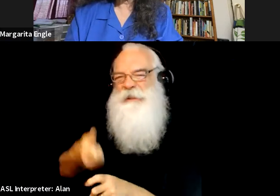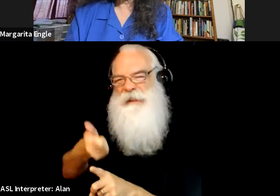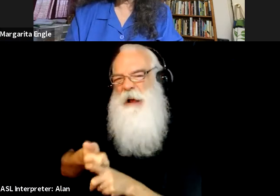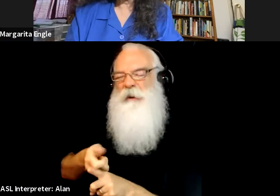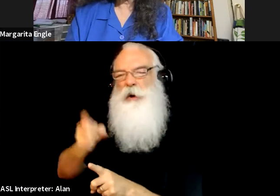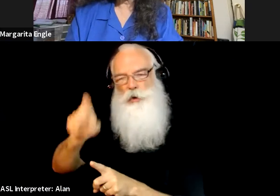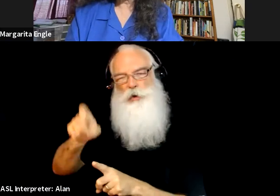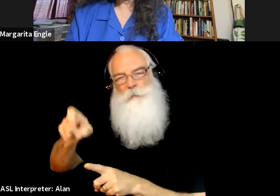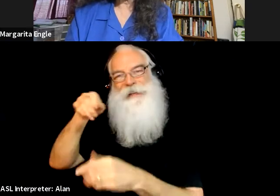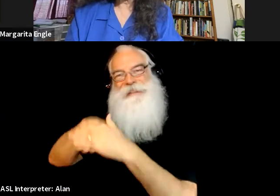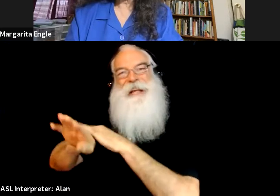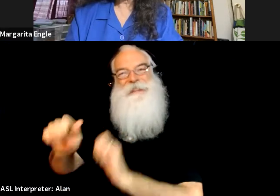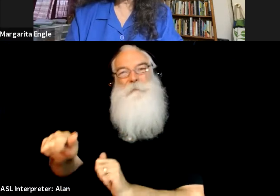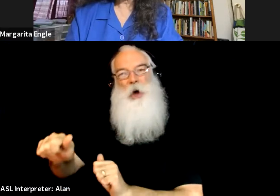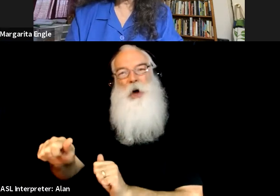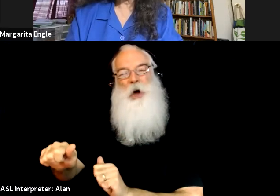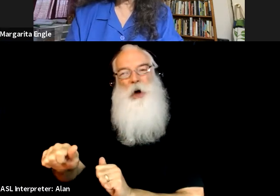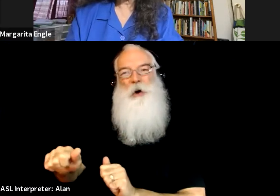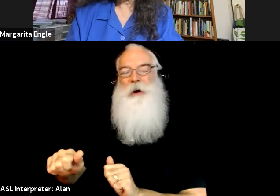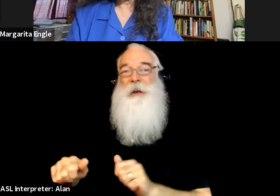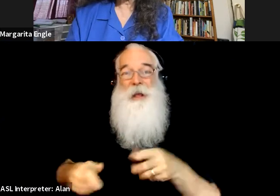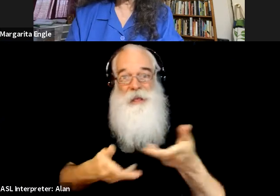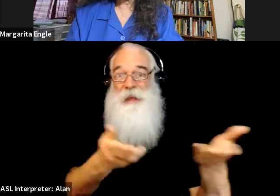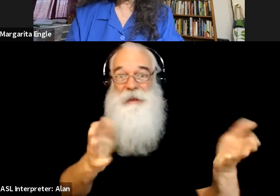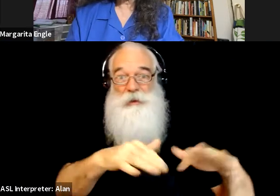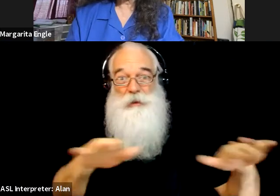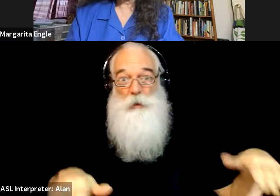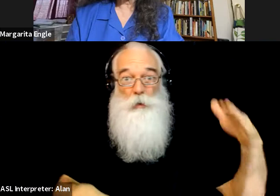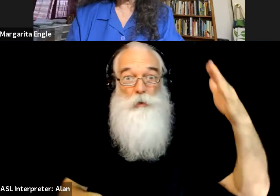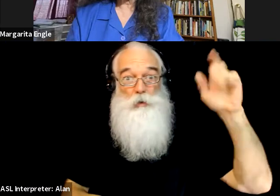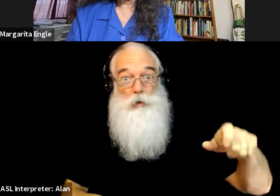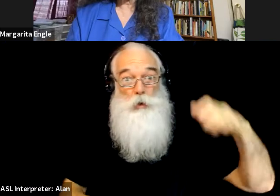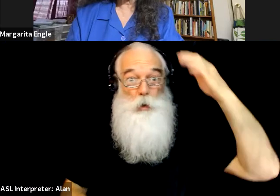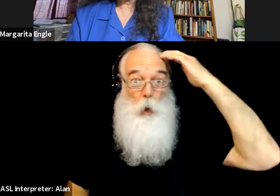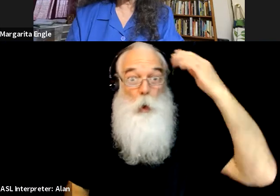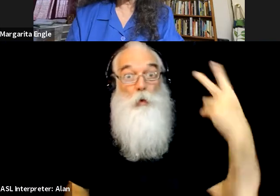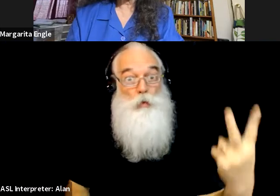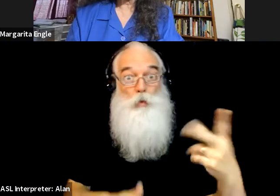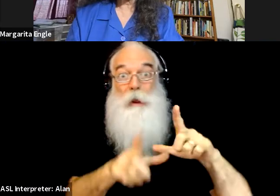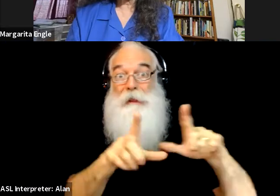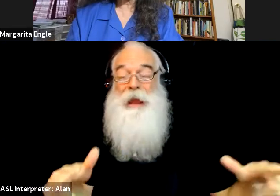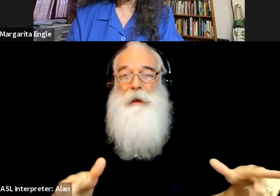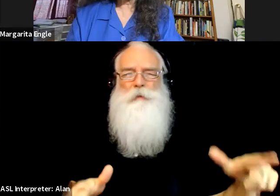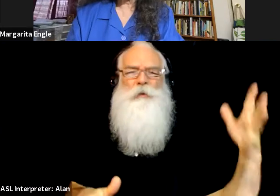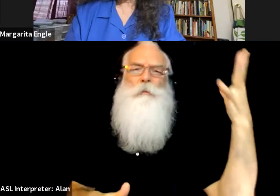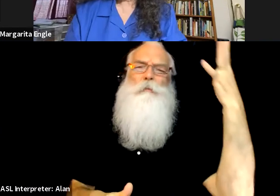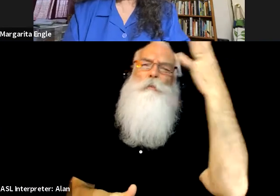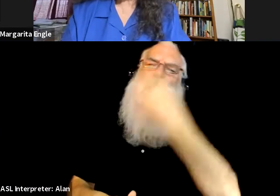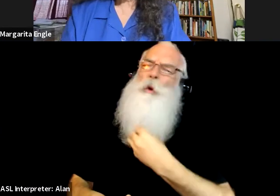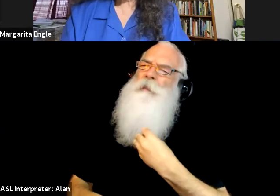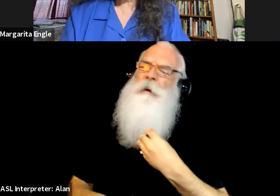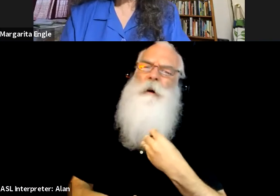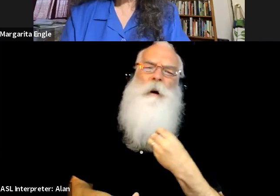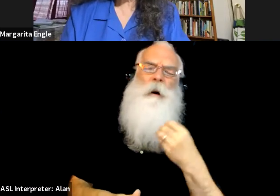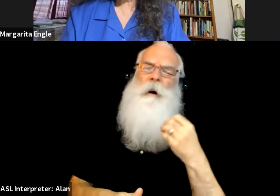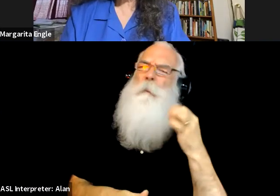Like that is such a gift to be able to speak two languages from an early age. Uh, but with still ideas is something to say. What ended up happening with that